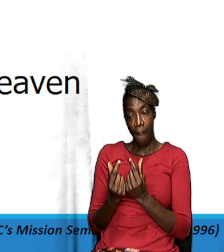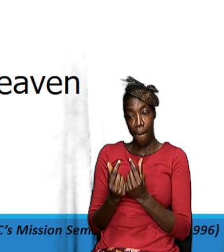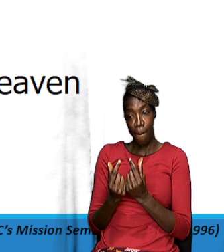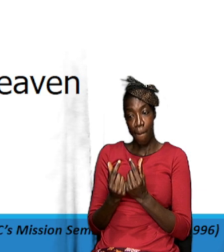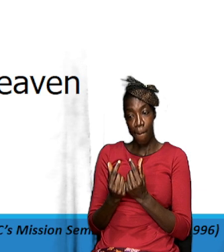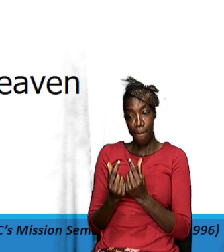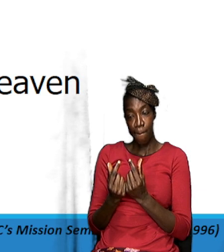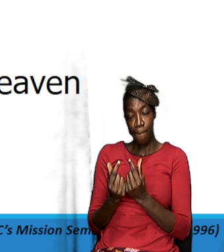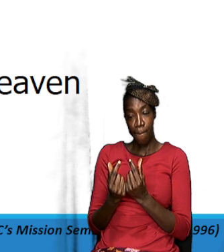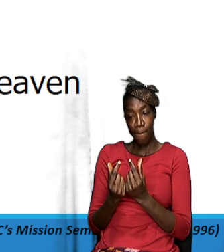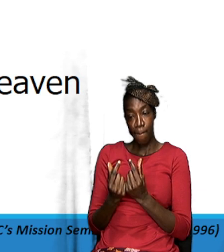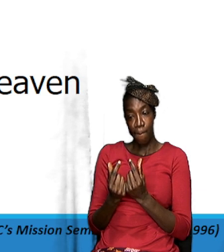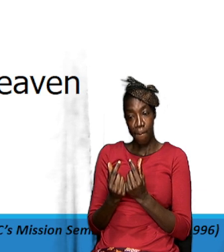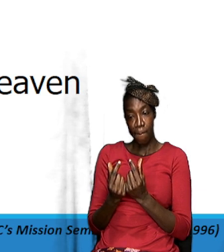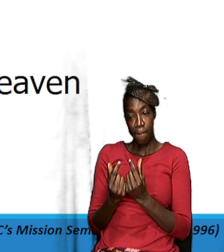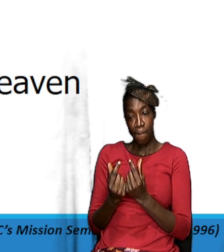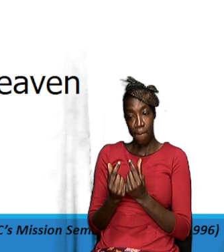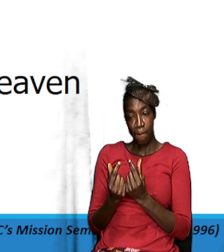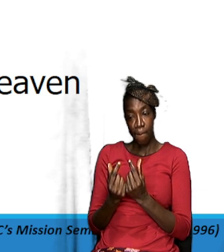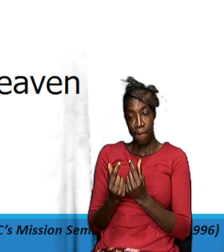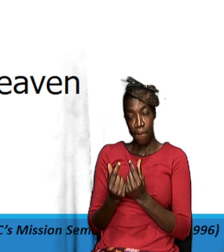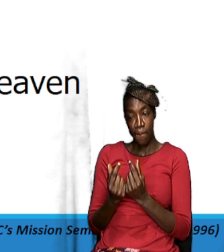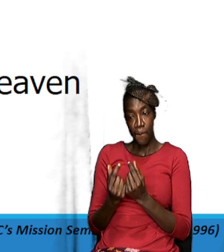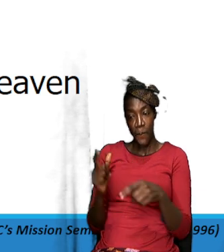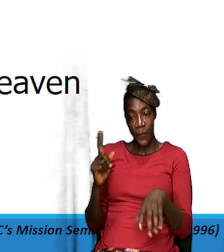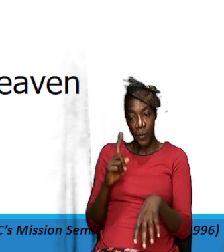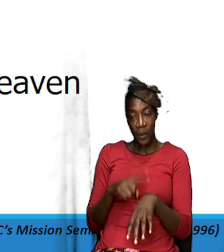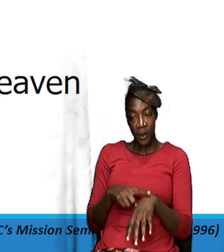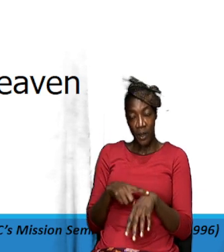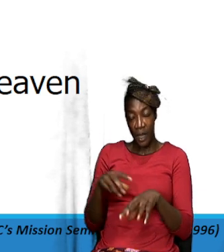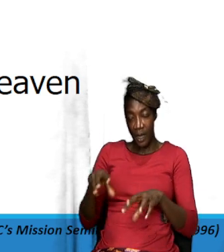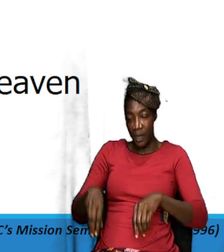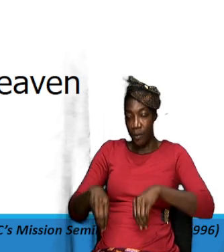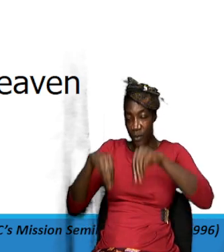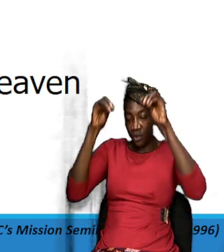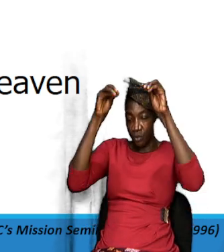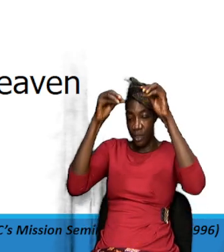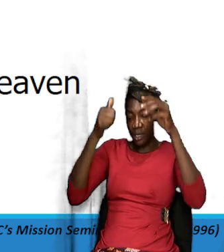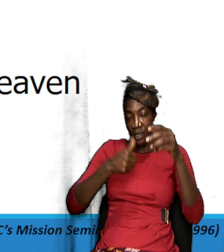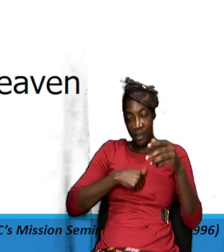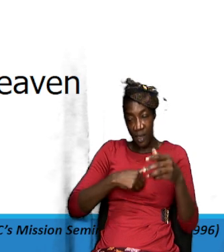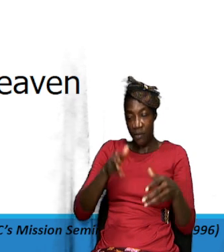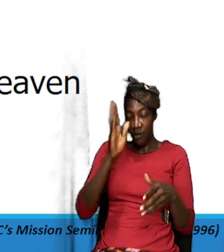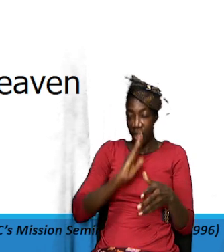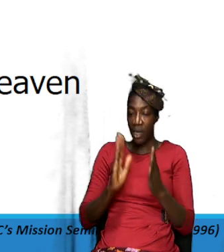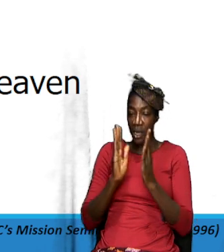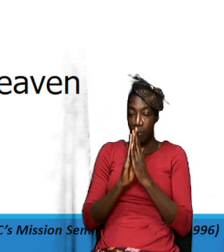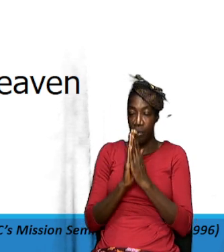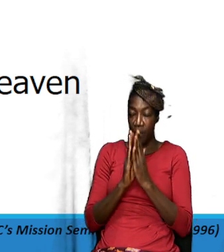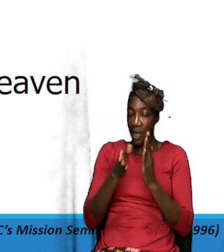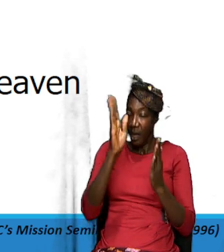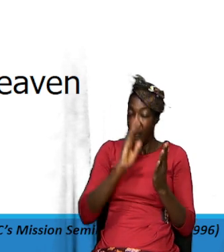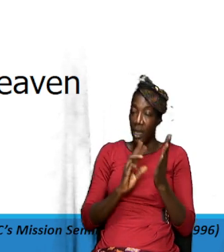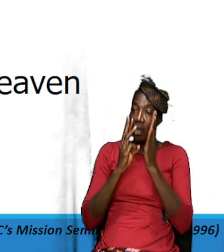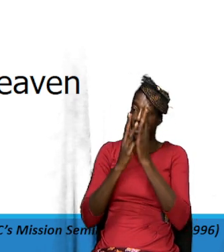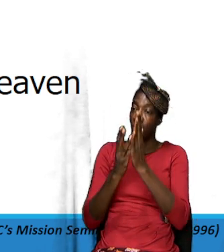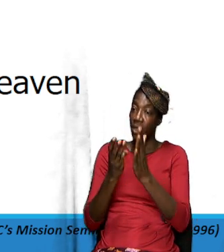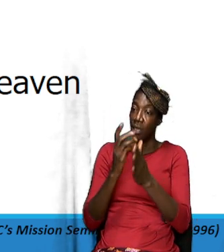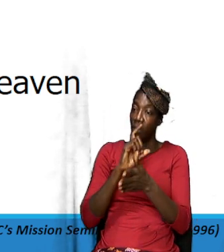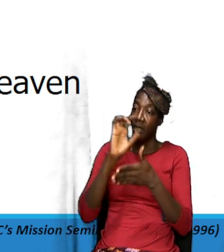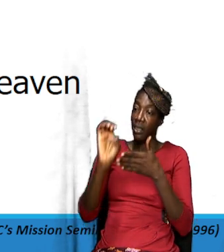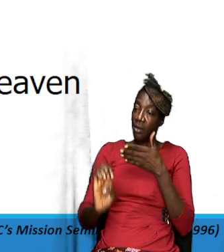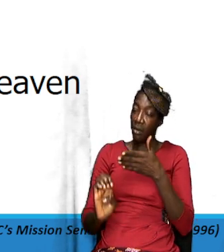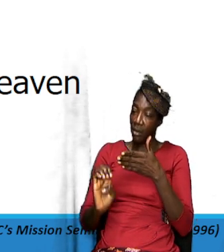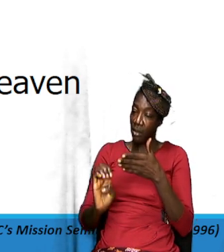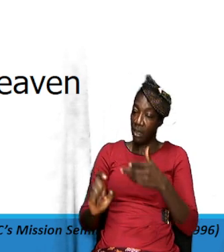in earth as it is in heaven so we spend time to surrender ourselves to God we pray that the will of God be done in our lives pray that